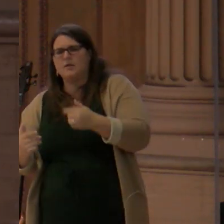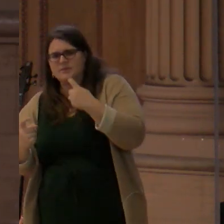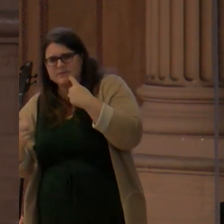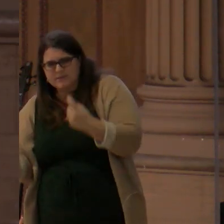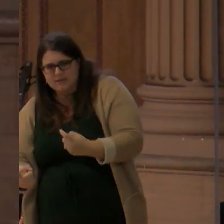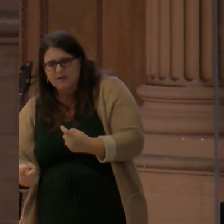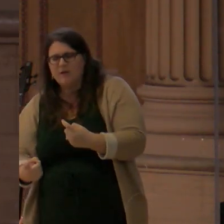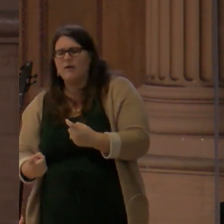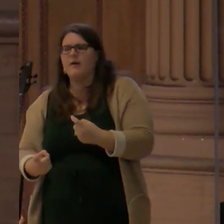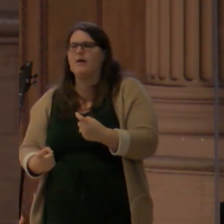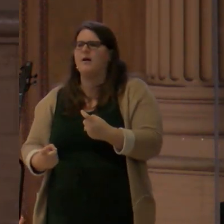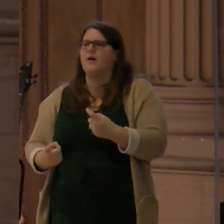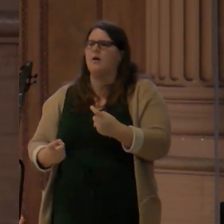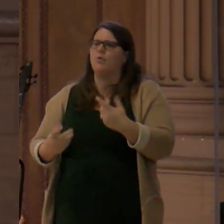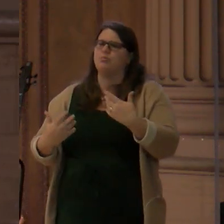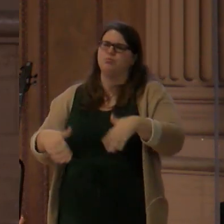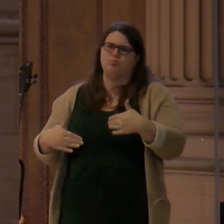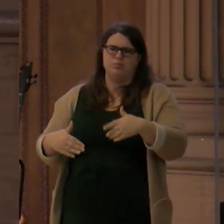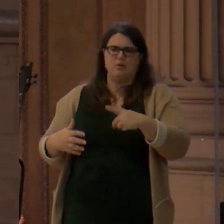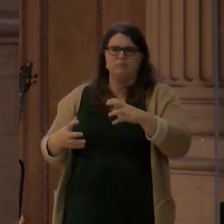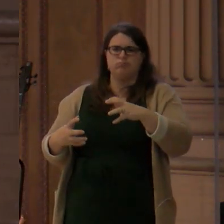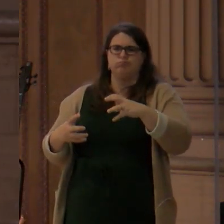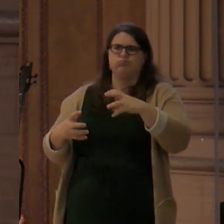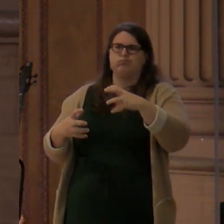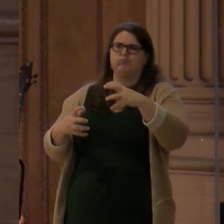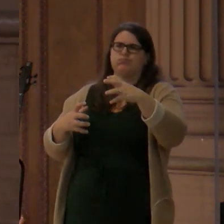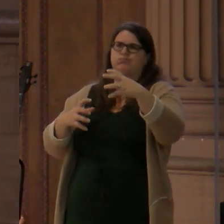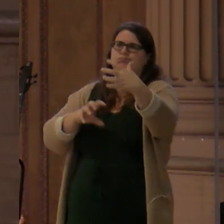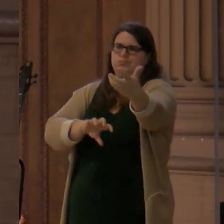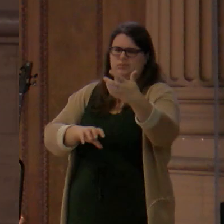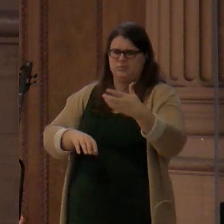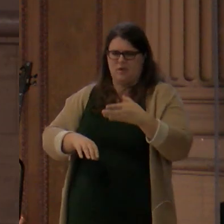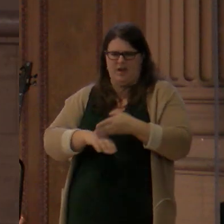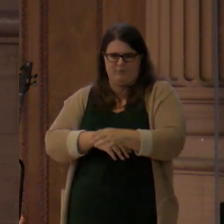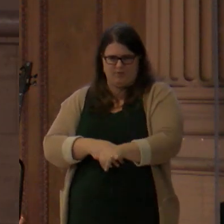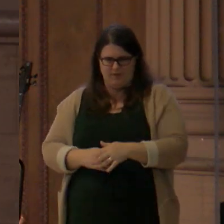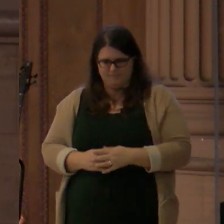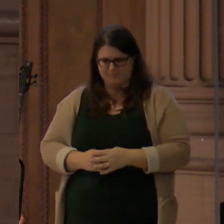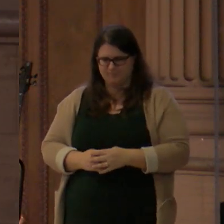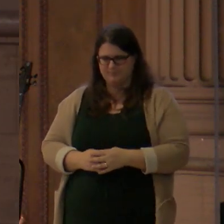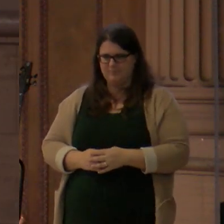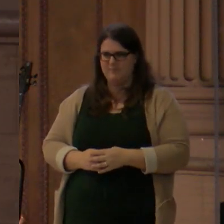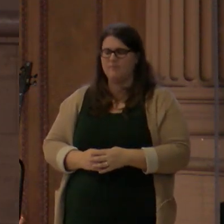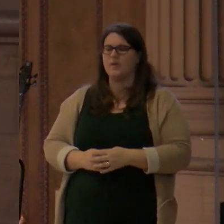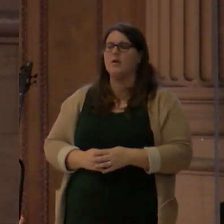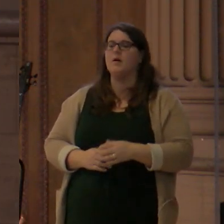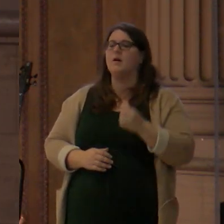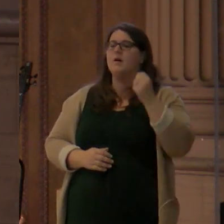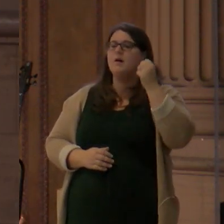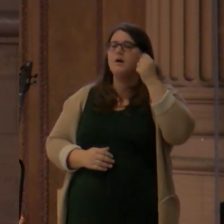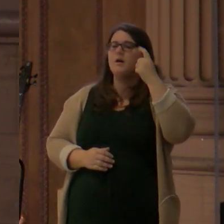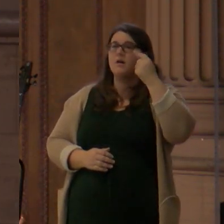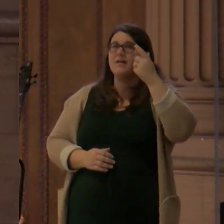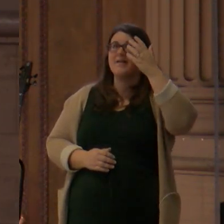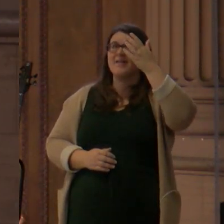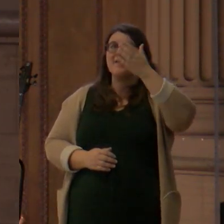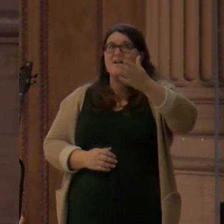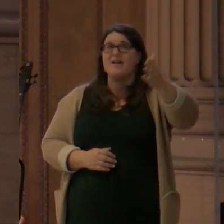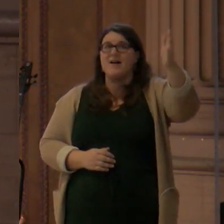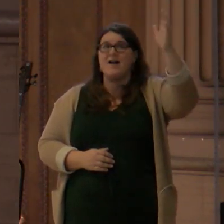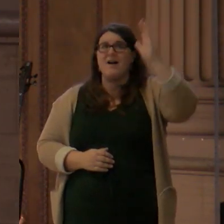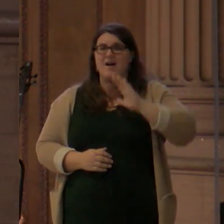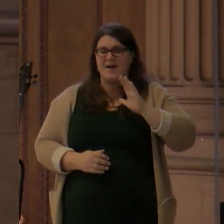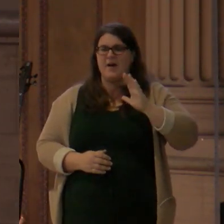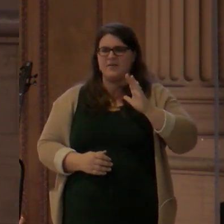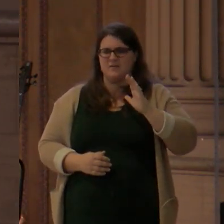And God comes and he confronts Adam and Eve and the serpent. And he pronounces judgment in the form of curses on them.